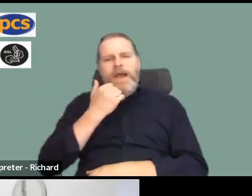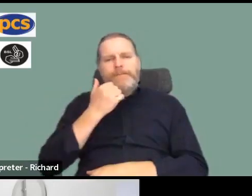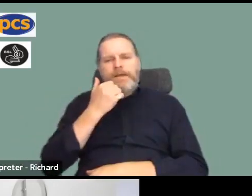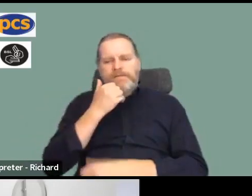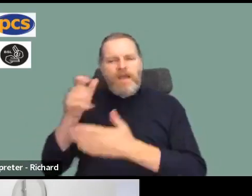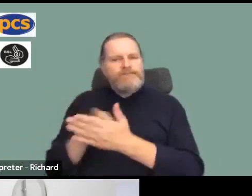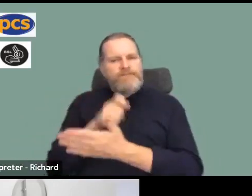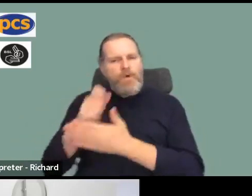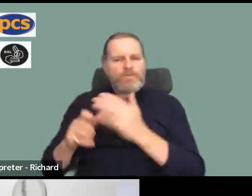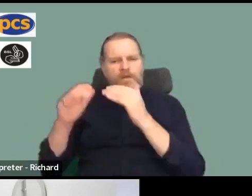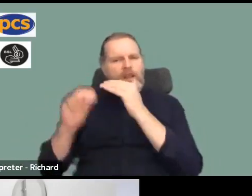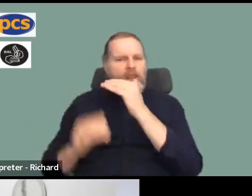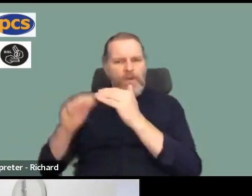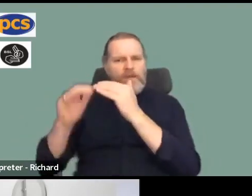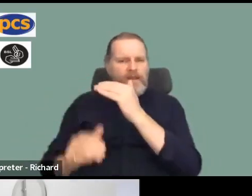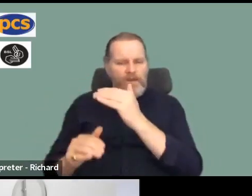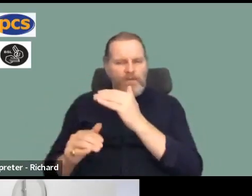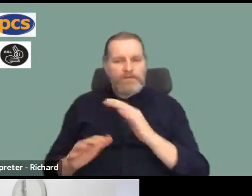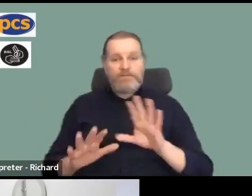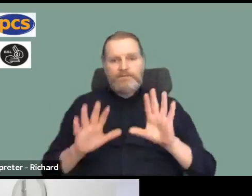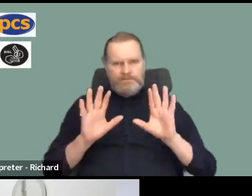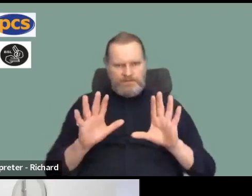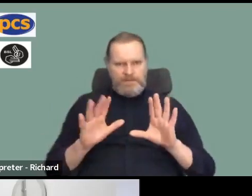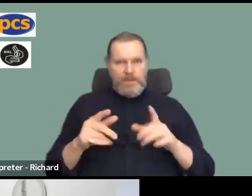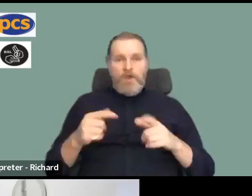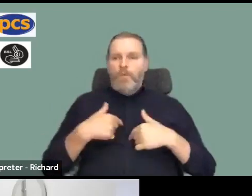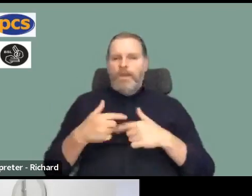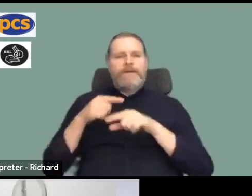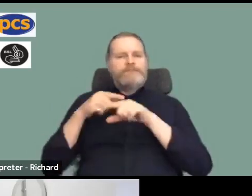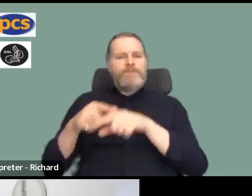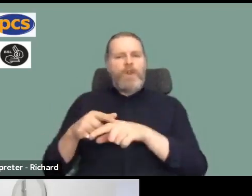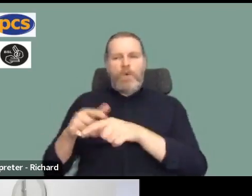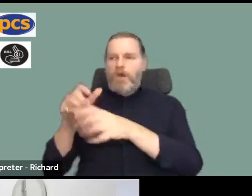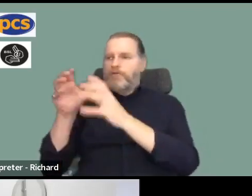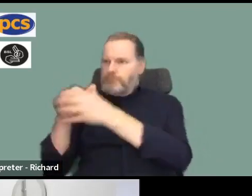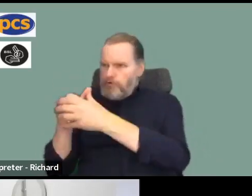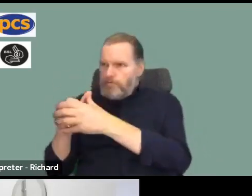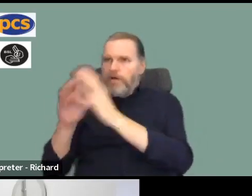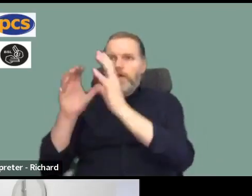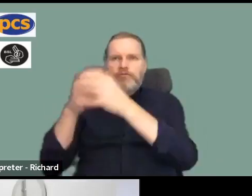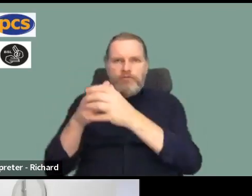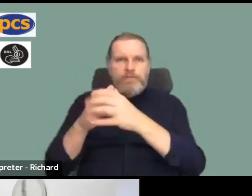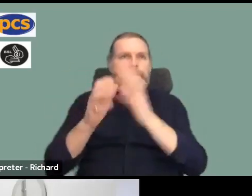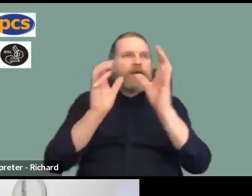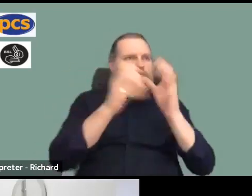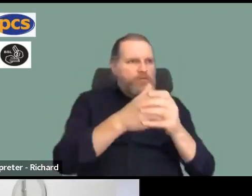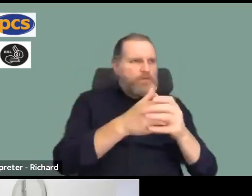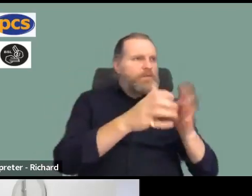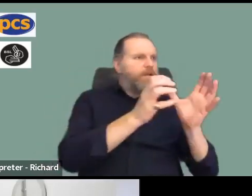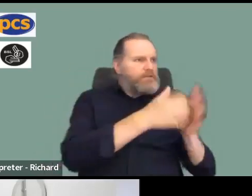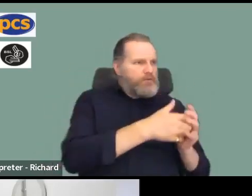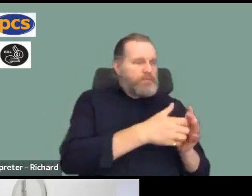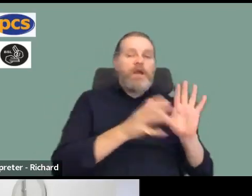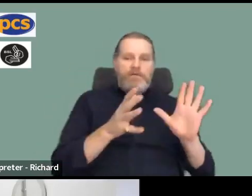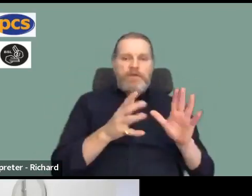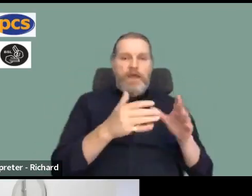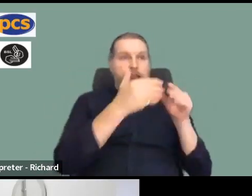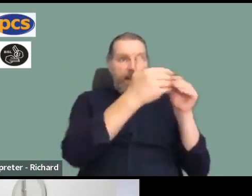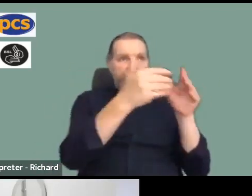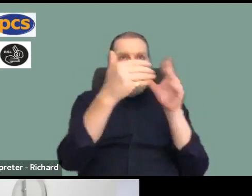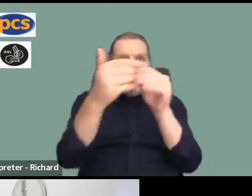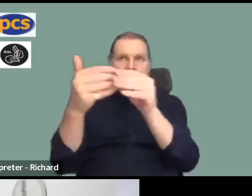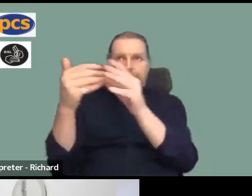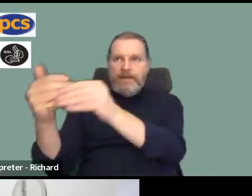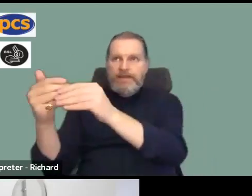obviously the union is organised into employer groups. And wherever you work, you'll have elected leaders on your executive